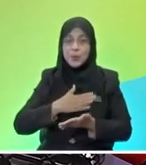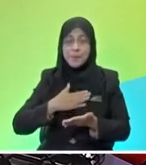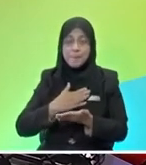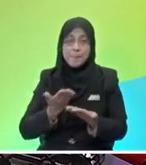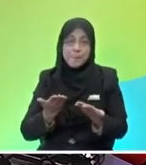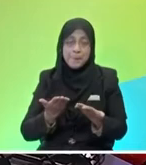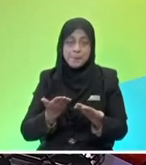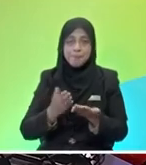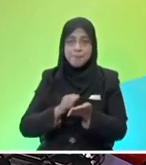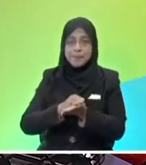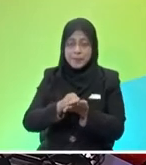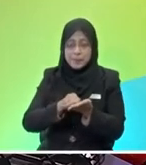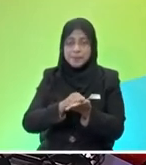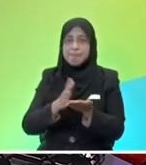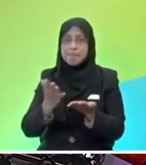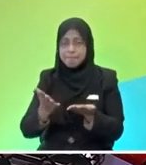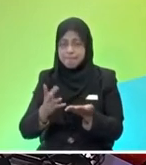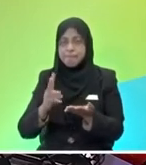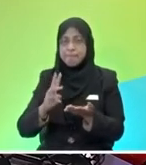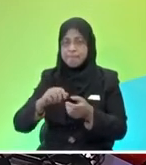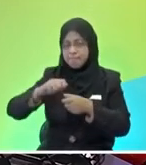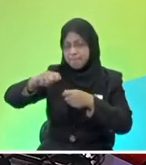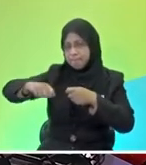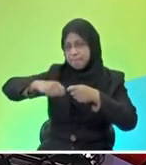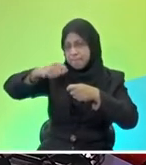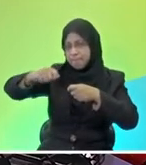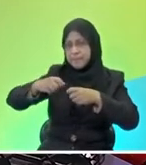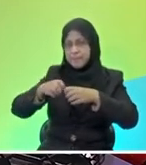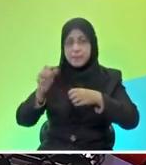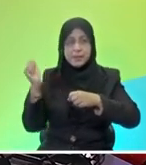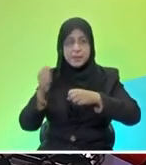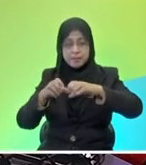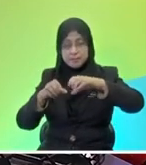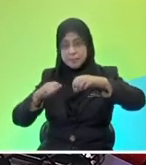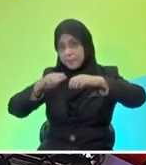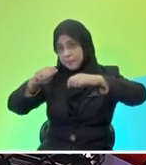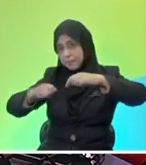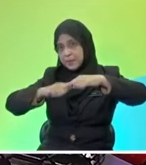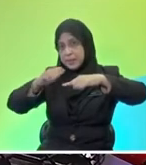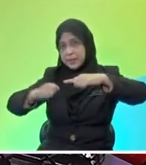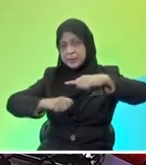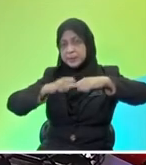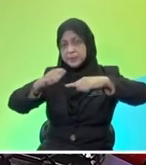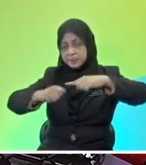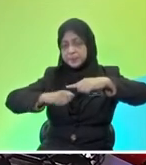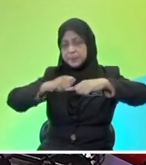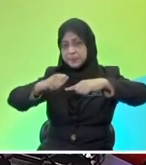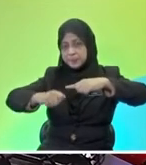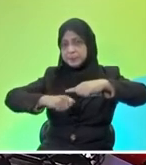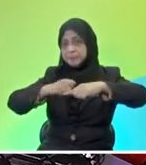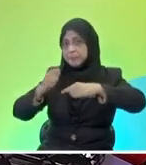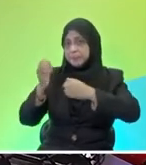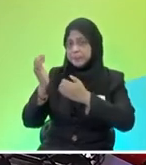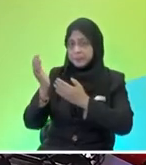uh incidents from happening we got to wrap it up with a grip uh just like this badminton racket here this is a brand new badminton